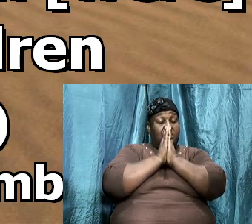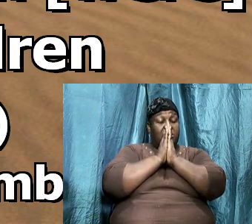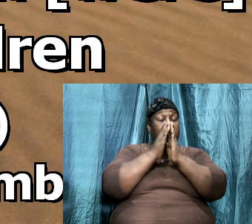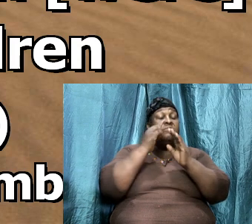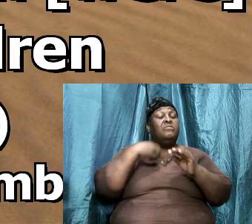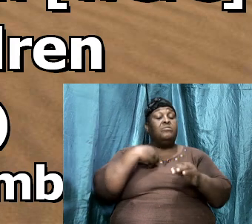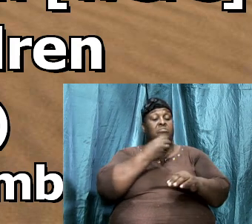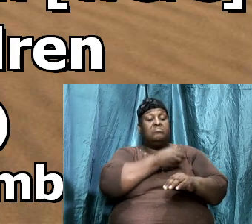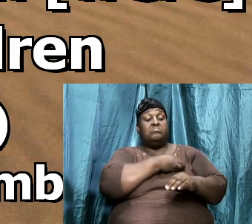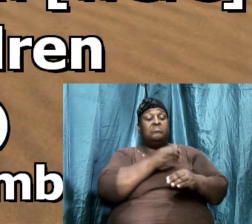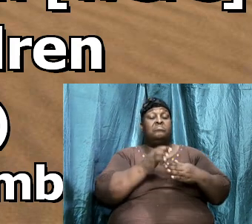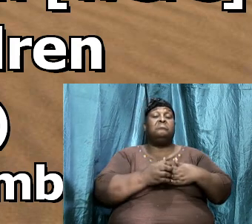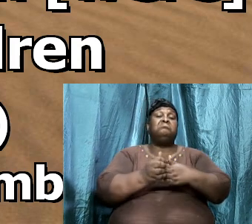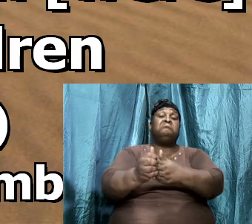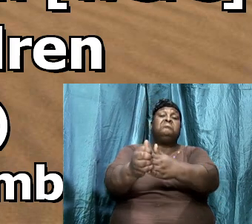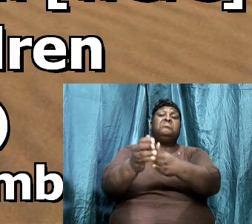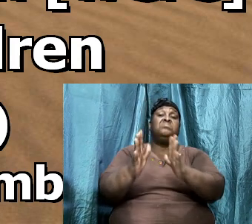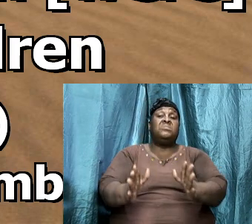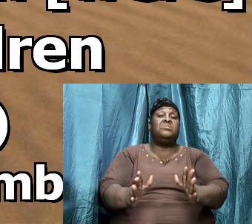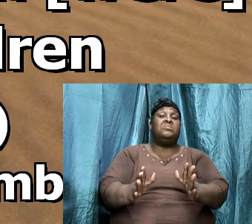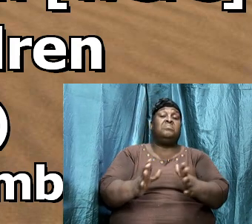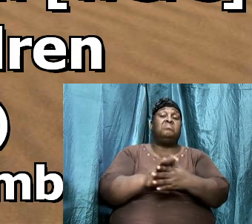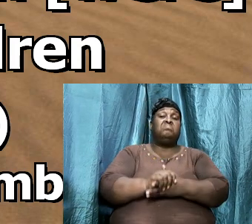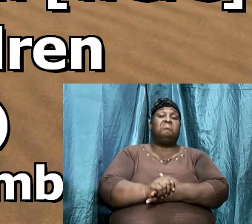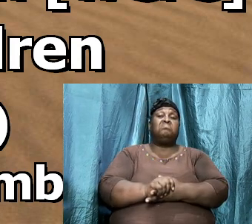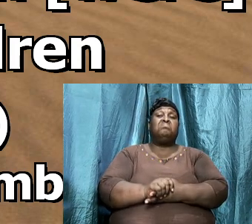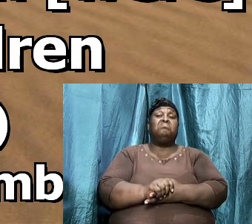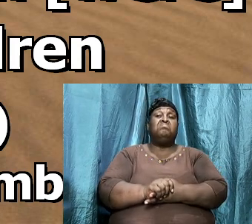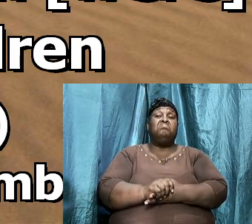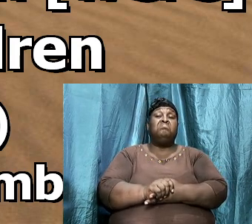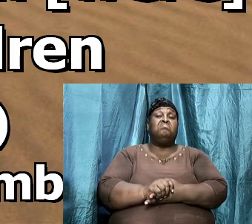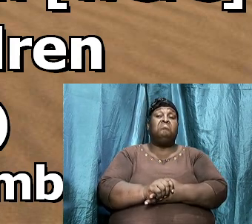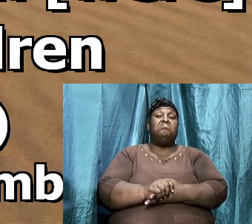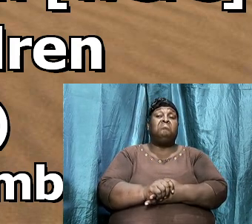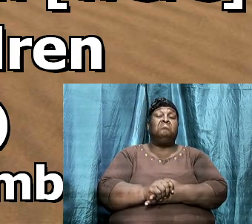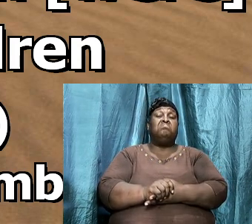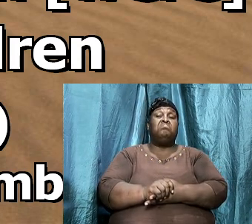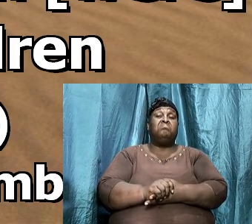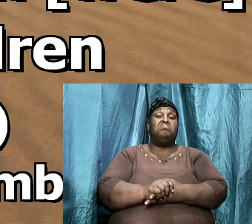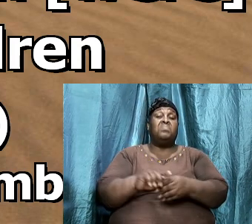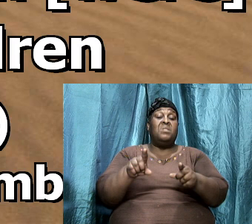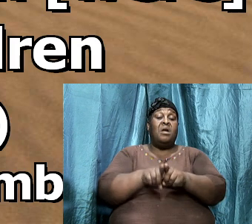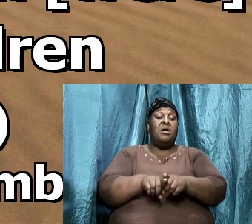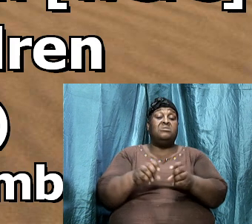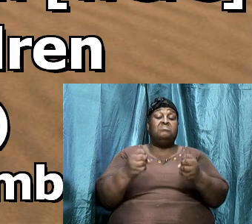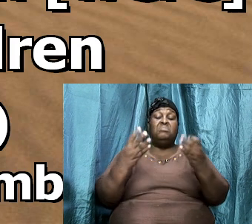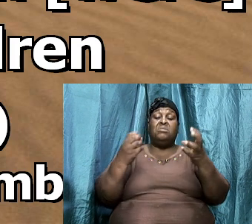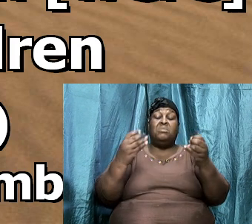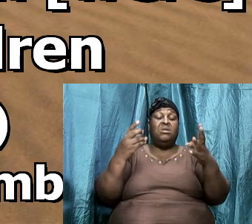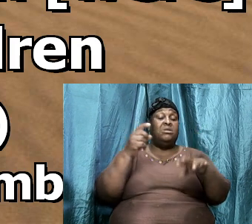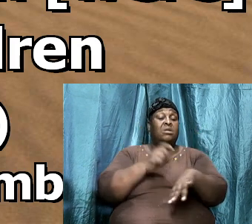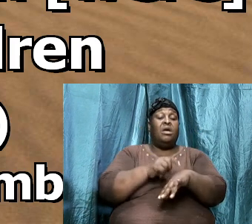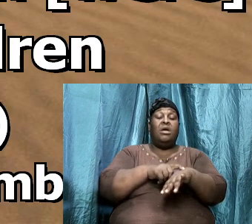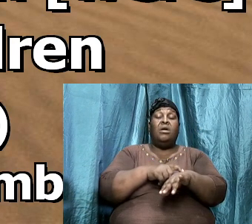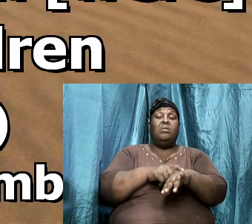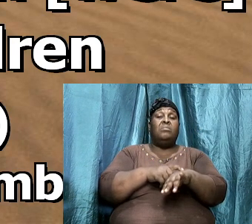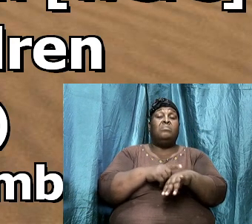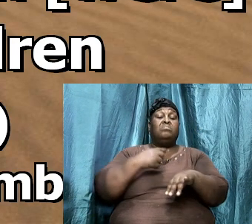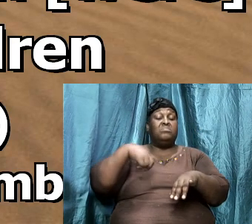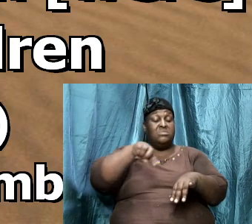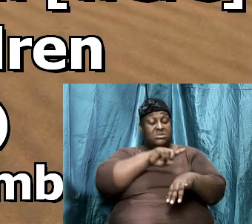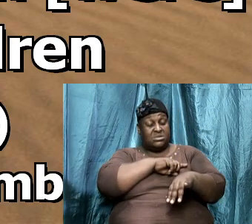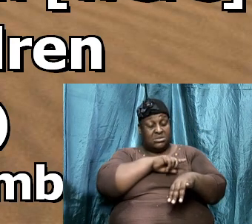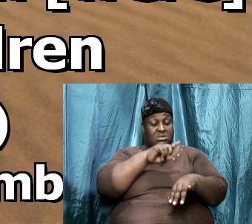hear it often and it comes like a cliche. But, as often as possible, we need to